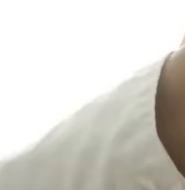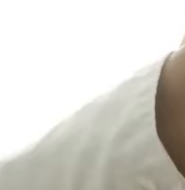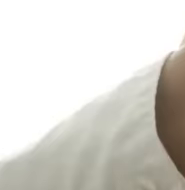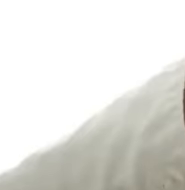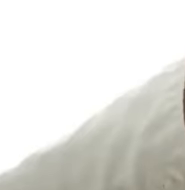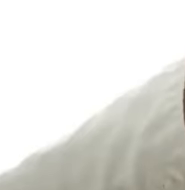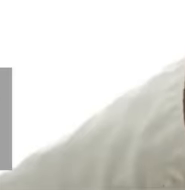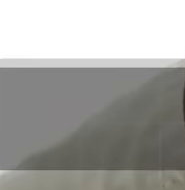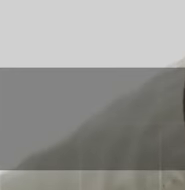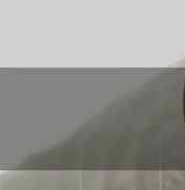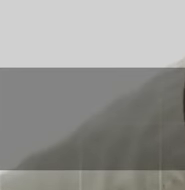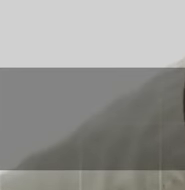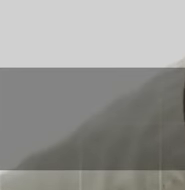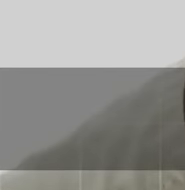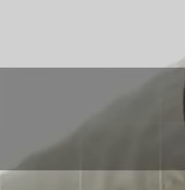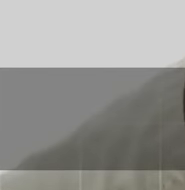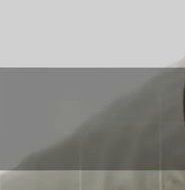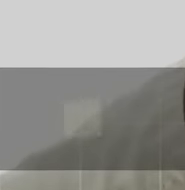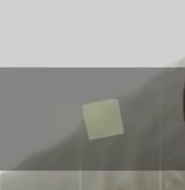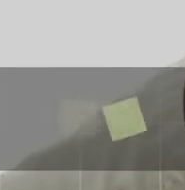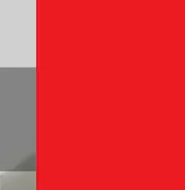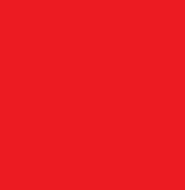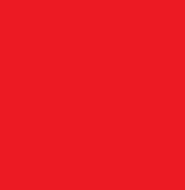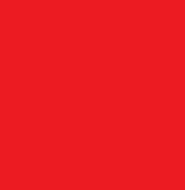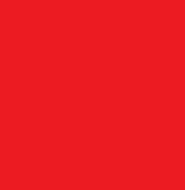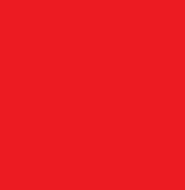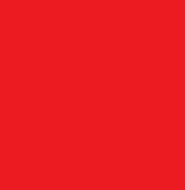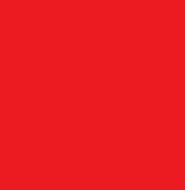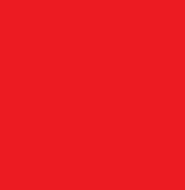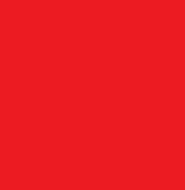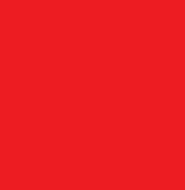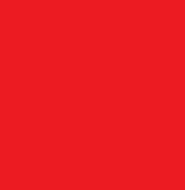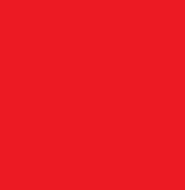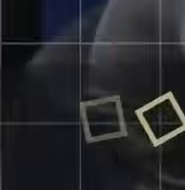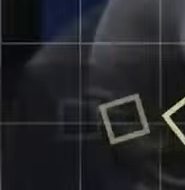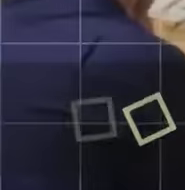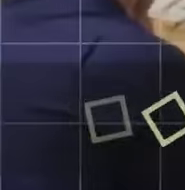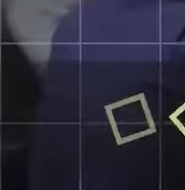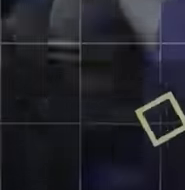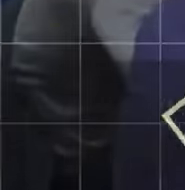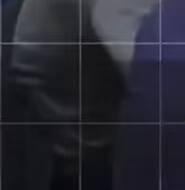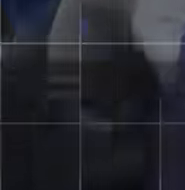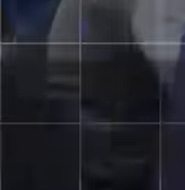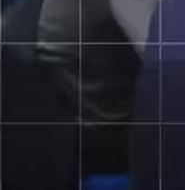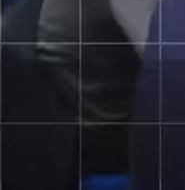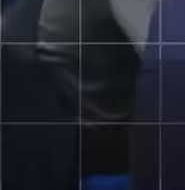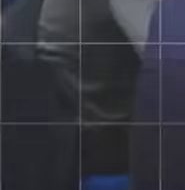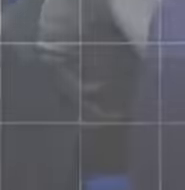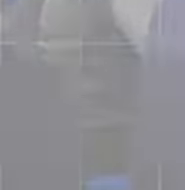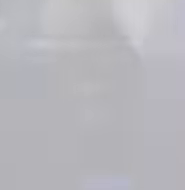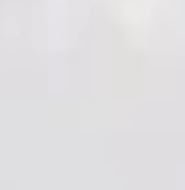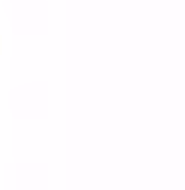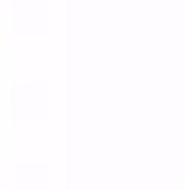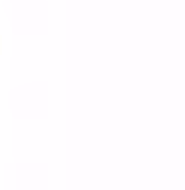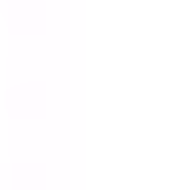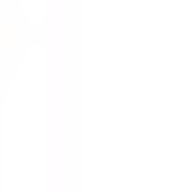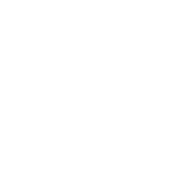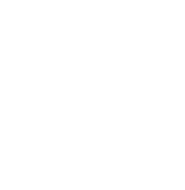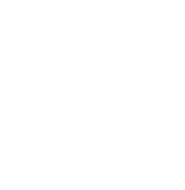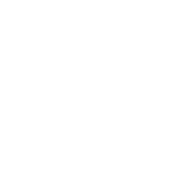Learn global strategies that deliver proven results delivered by world class facilitators.